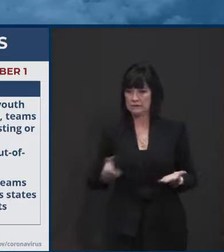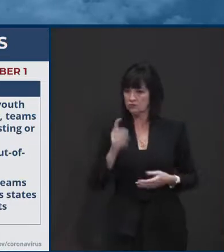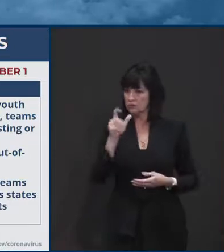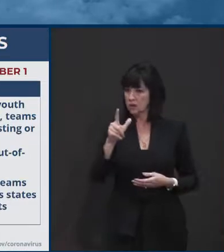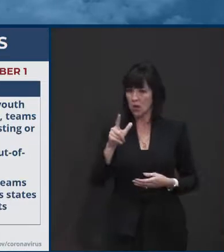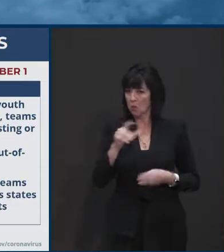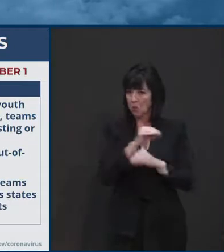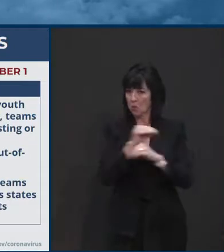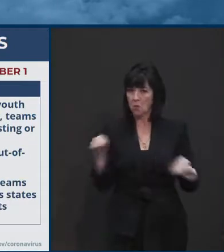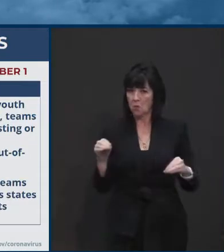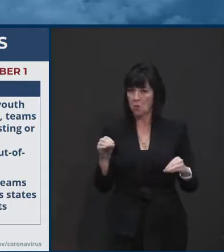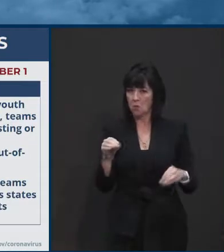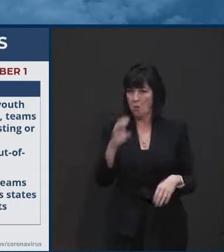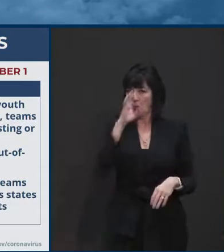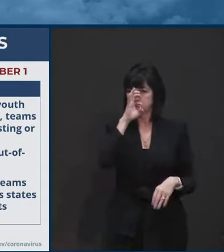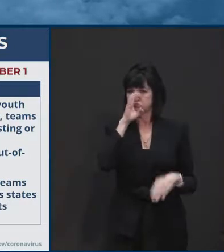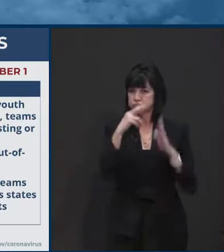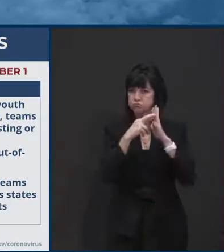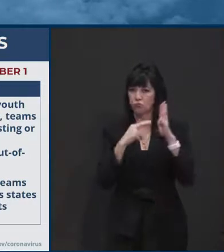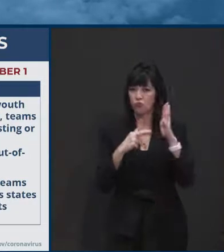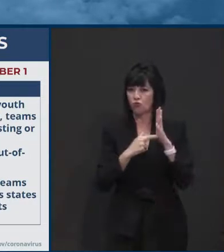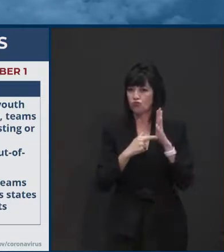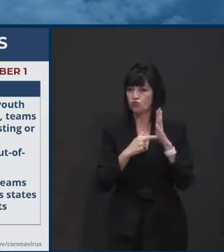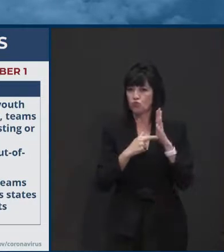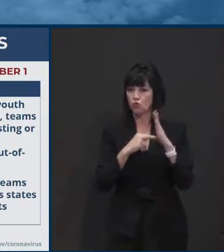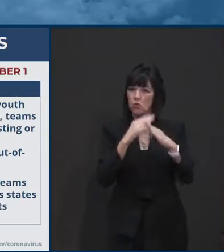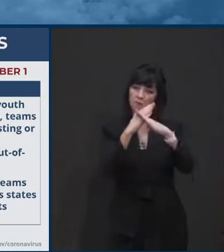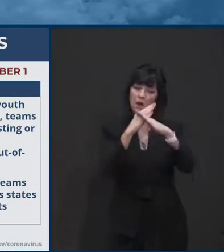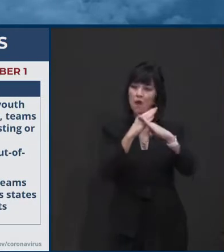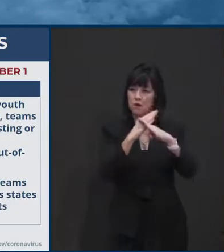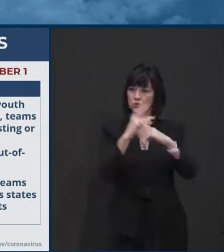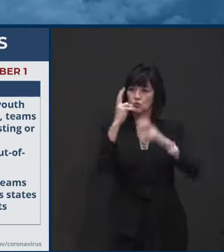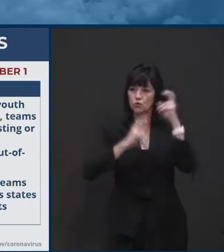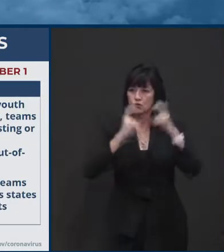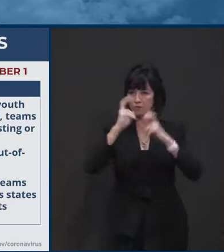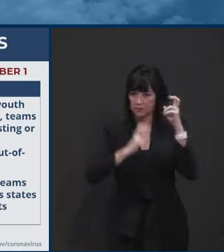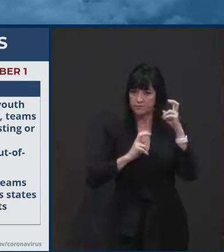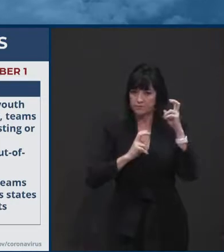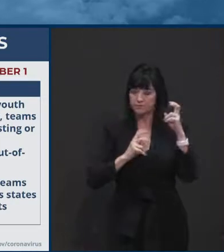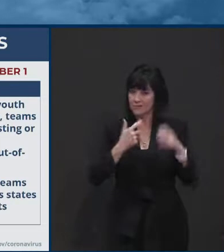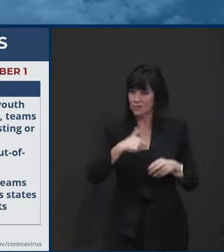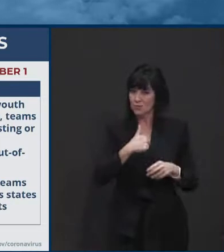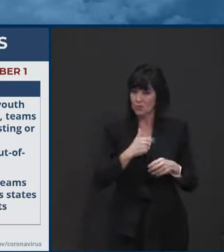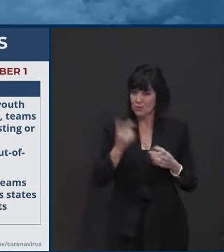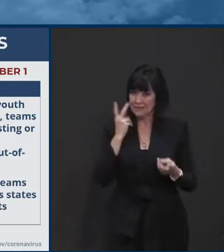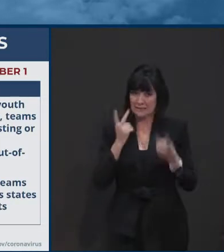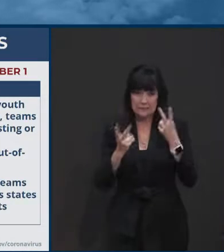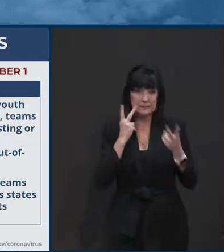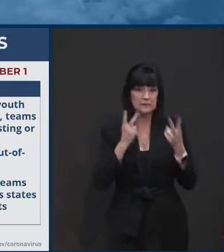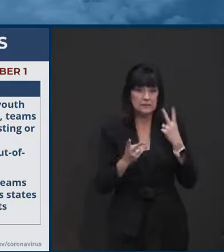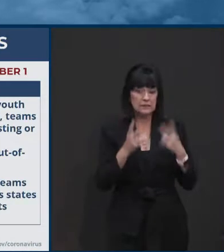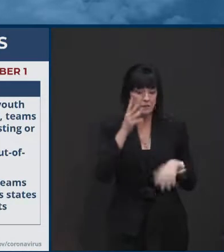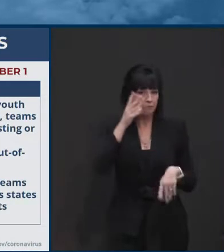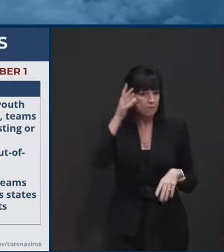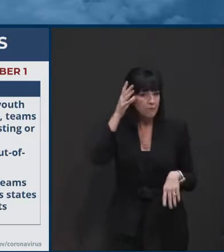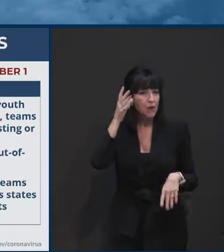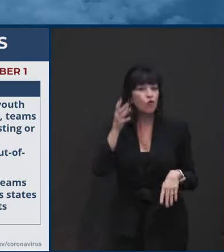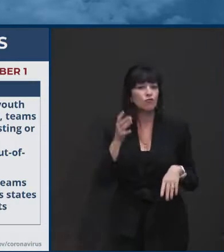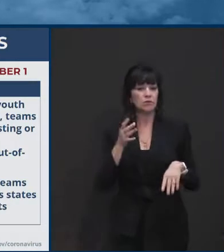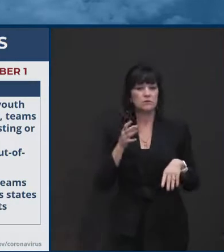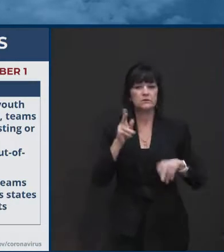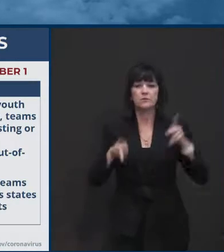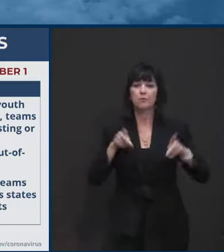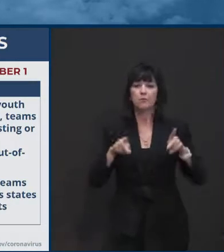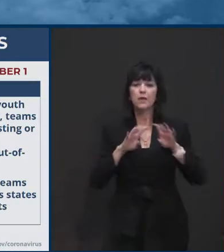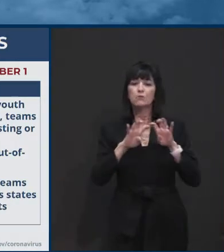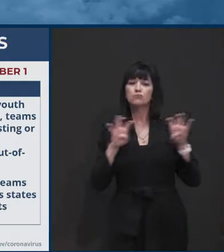sporting event itself with folks, with parents and spectators that really is concerning. And so we're